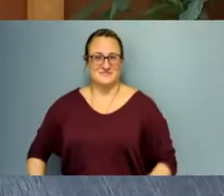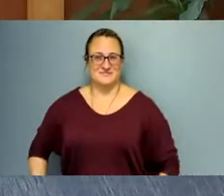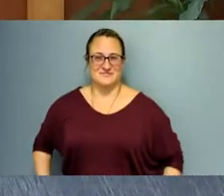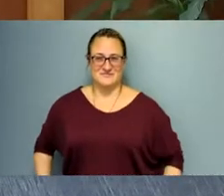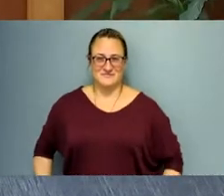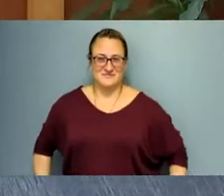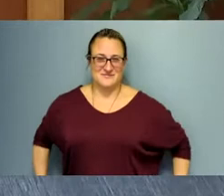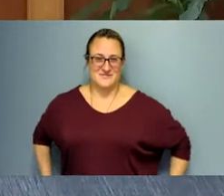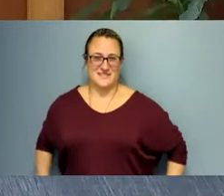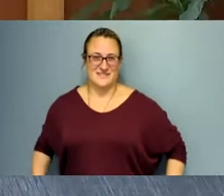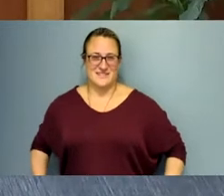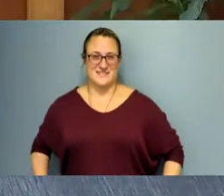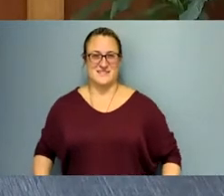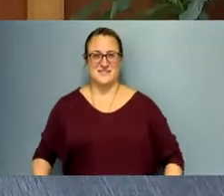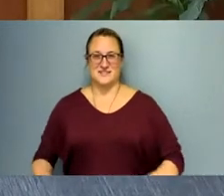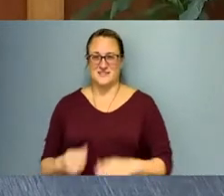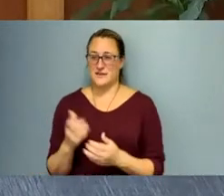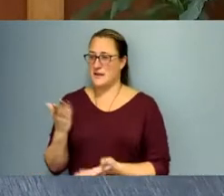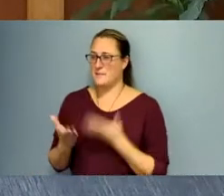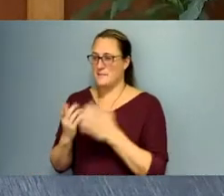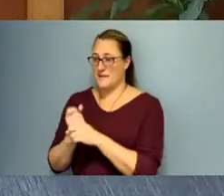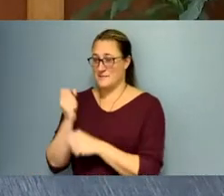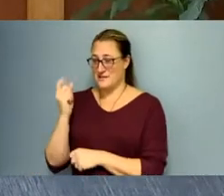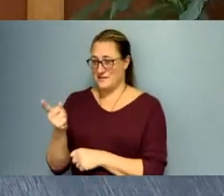Maybe we'll do rock, paper, scissors and figure out.